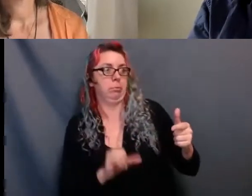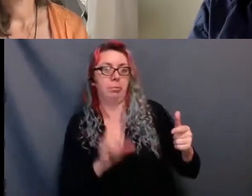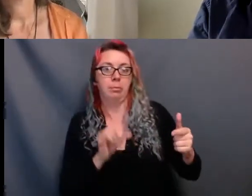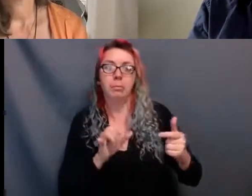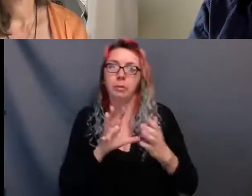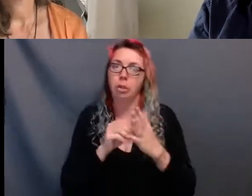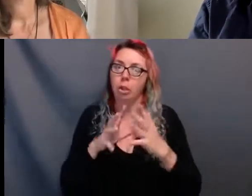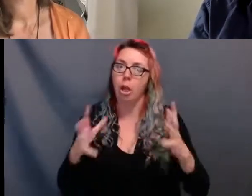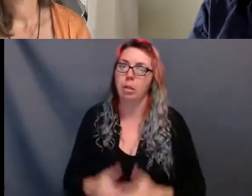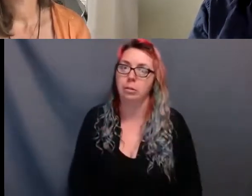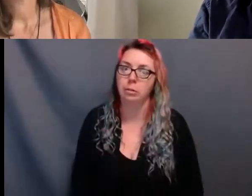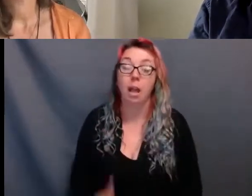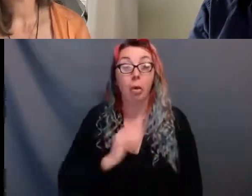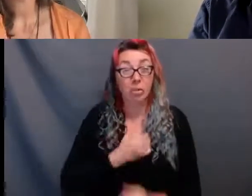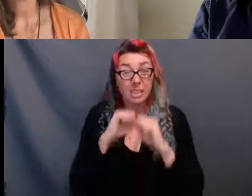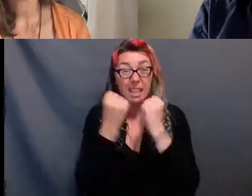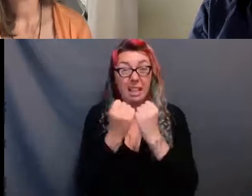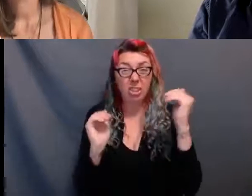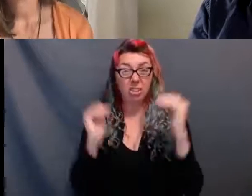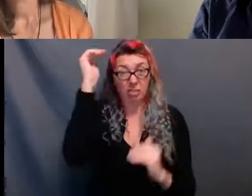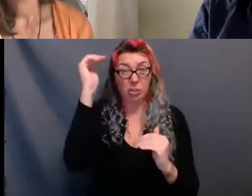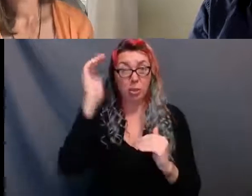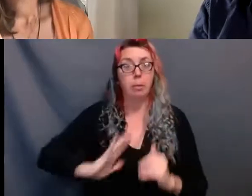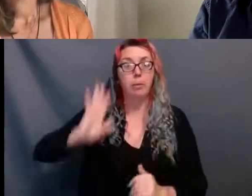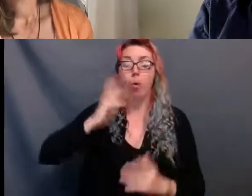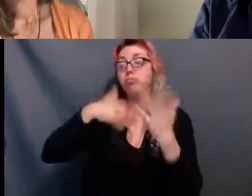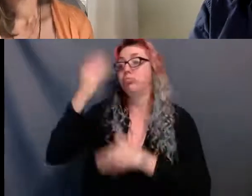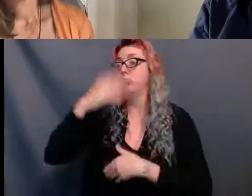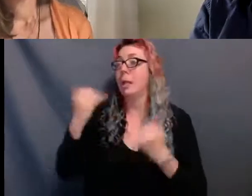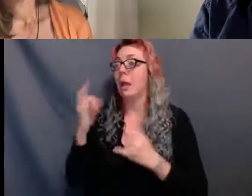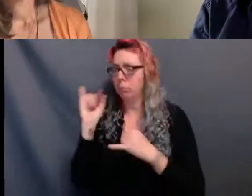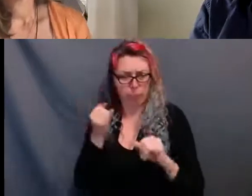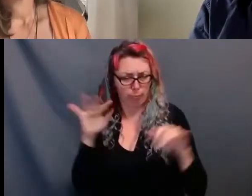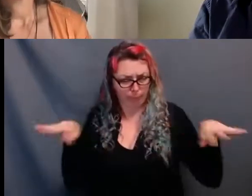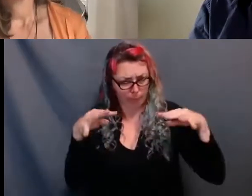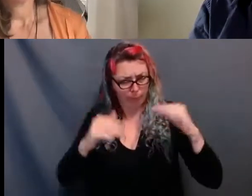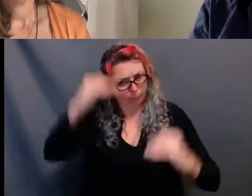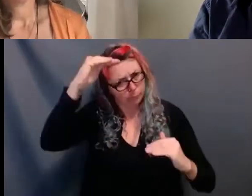on the inequities of our society and shown us what and who is truly essential.